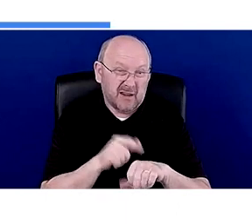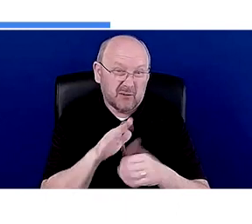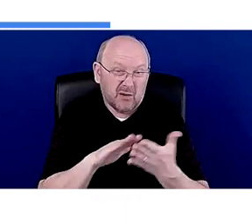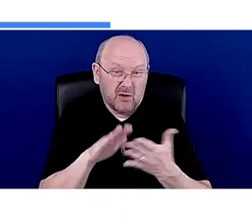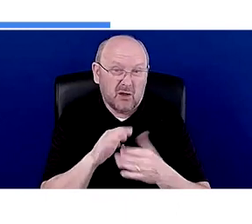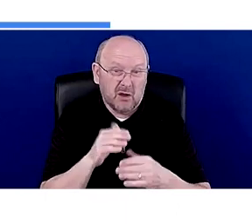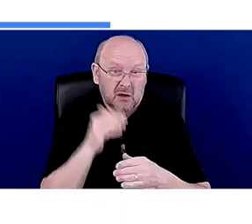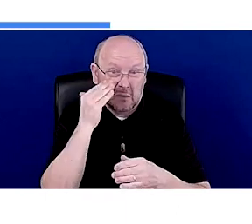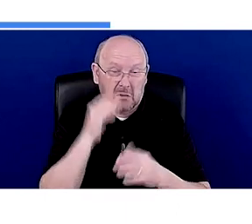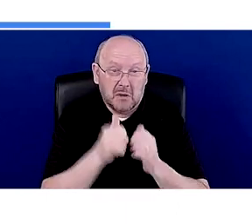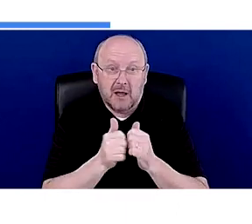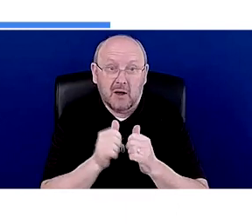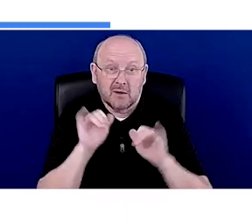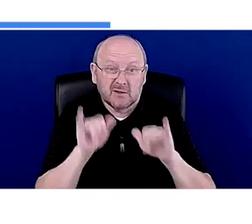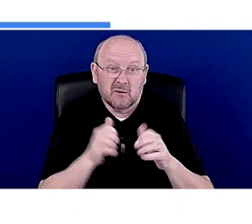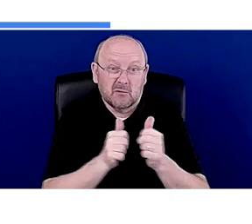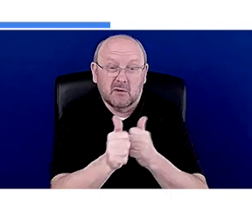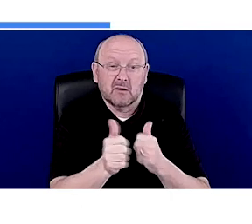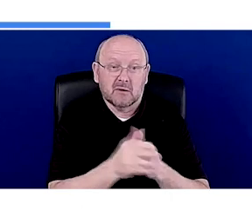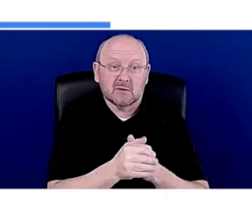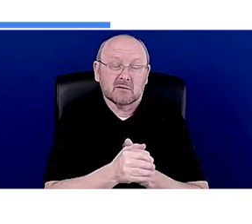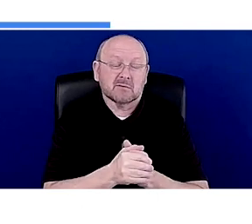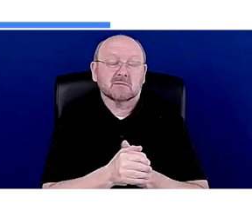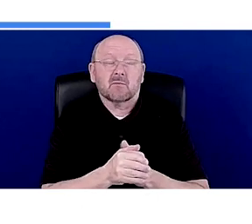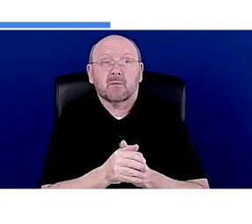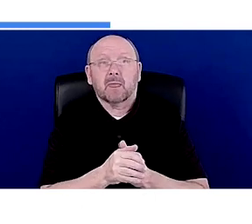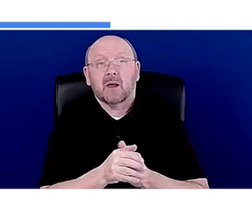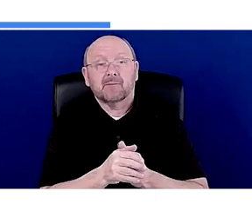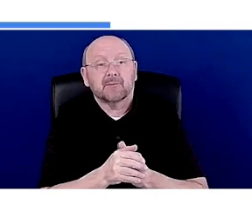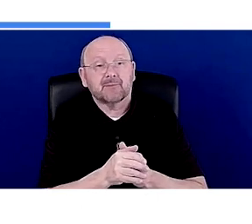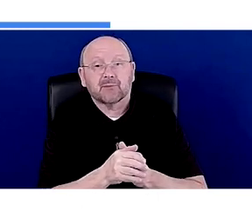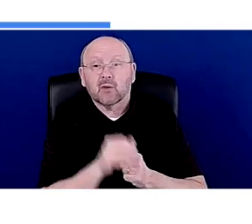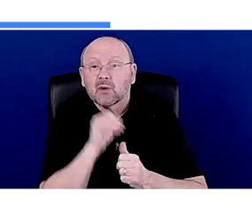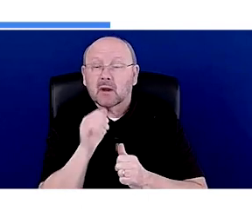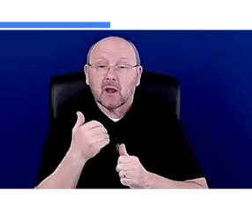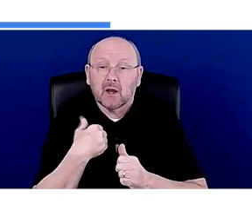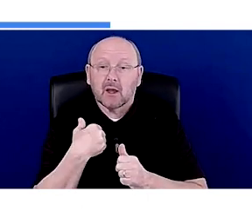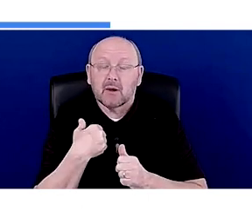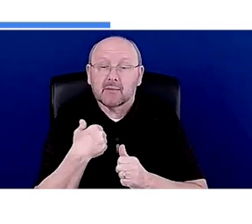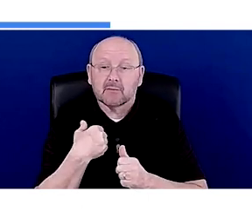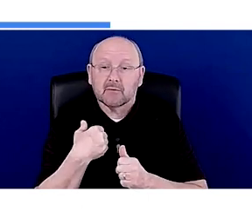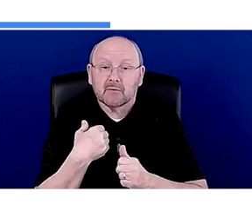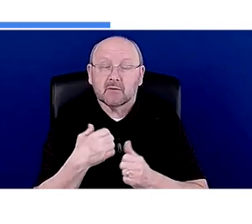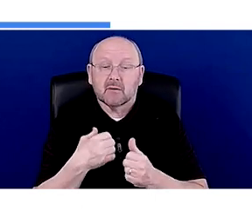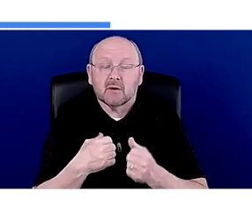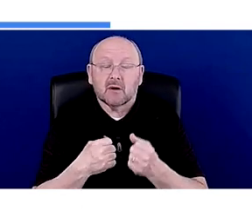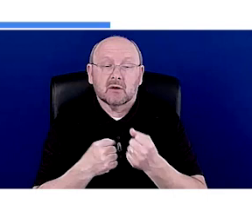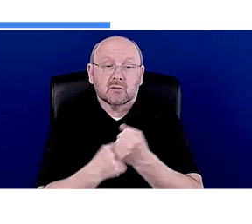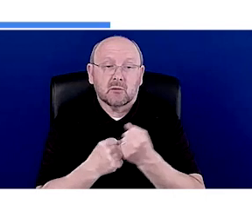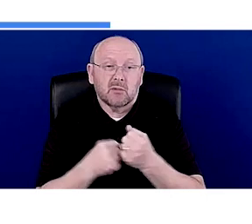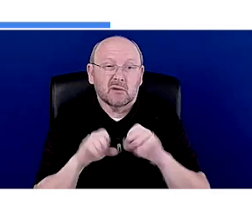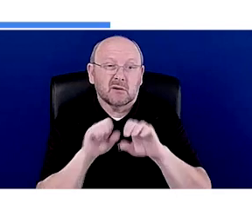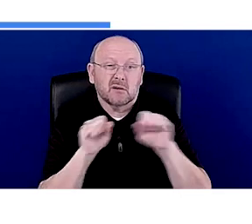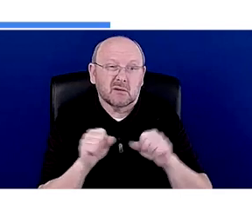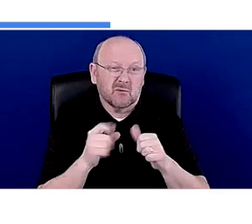students who are first time college students, students who do not have support systems. Those students are going